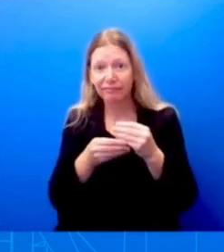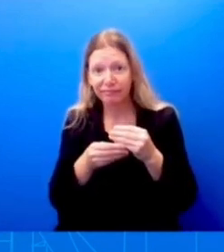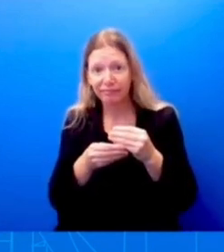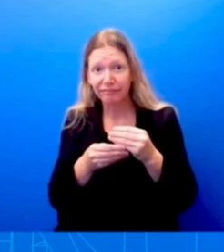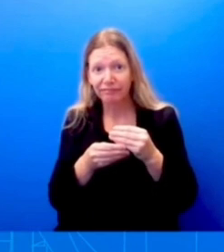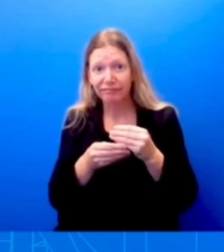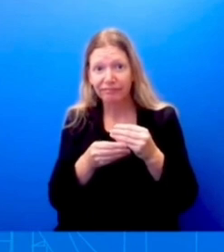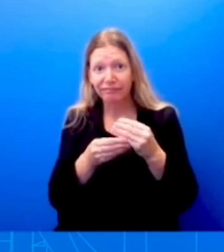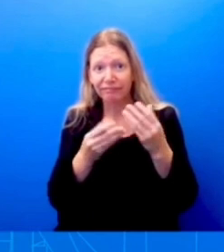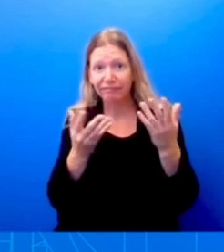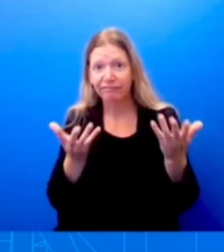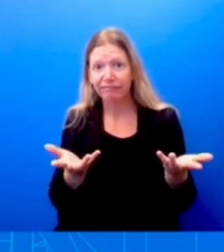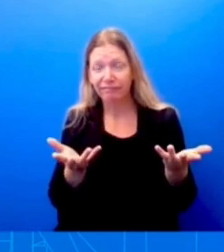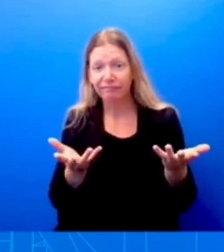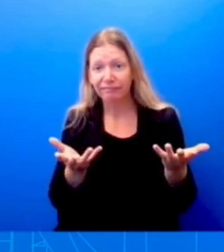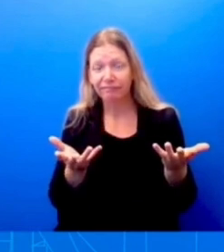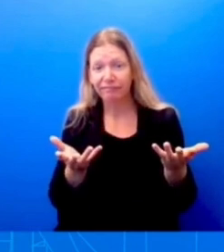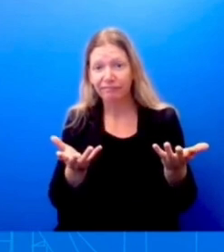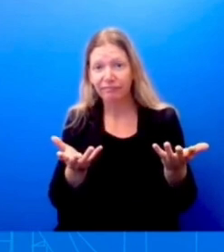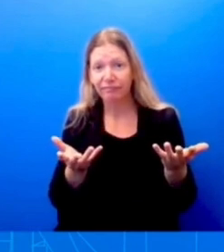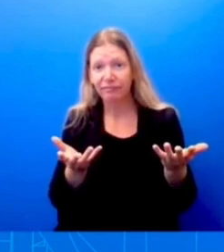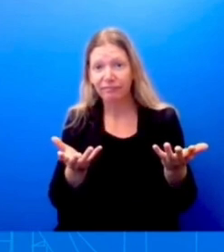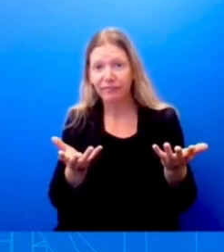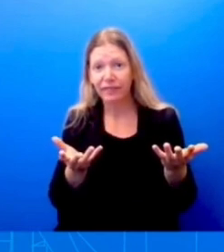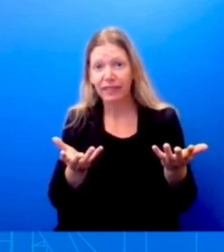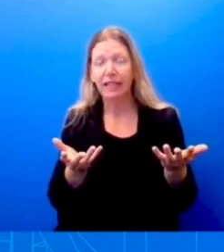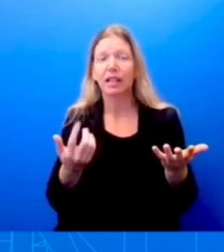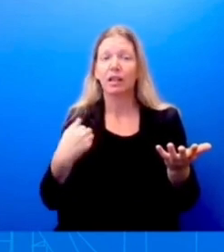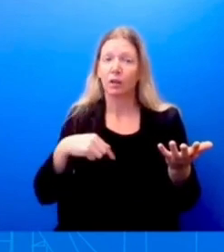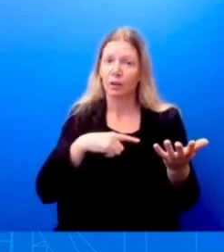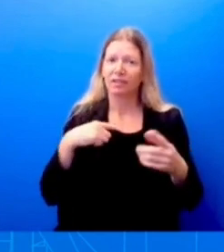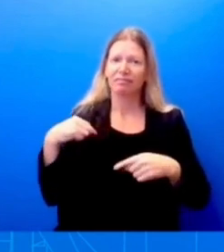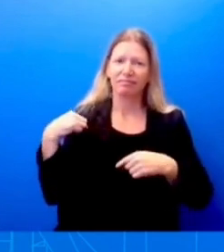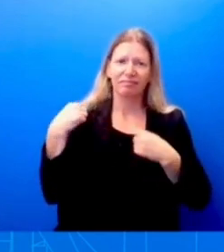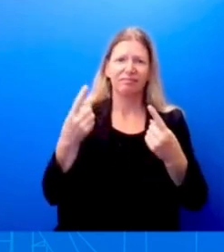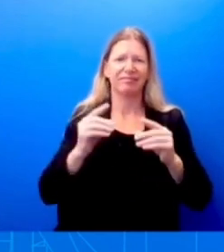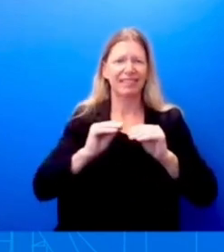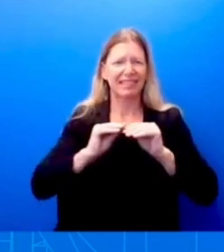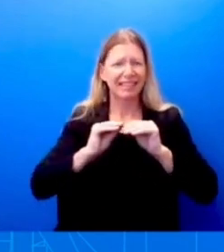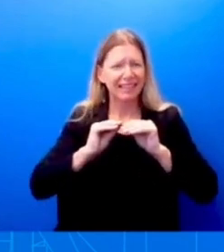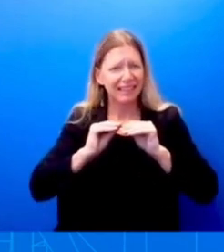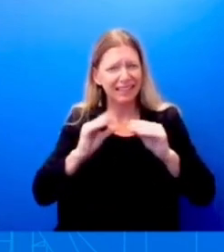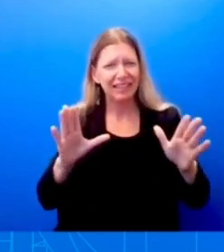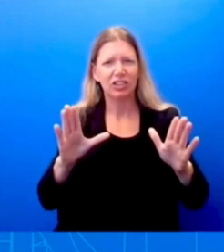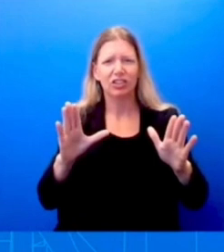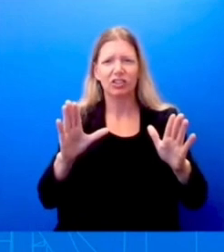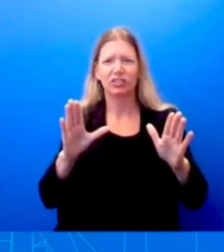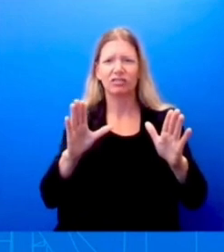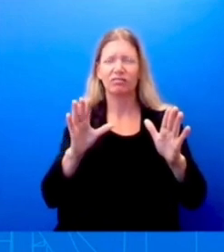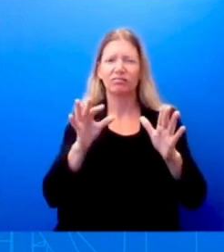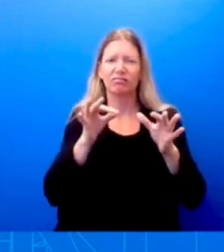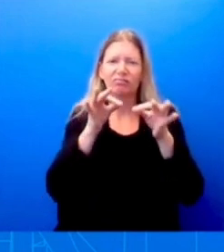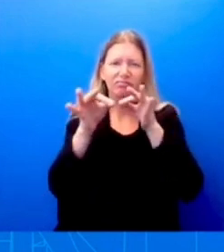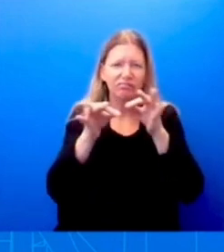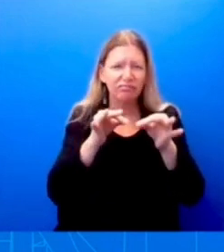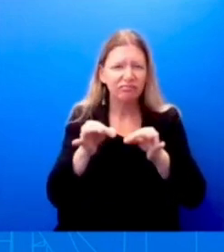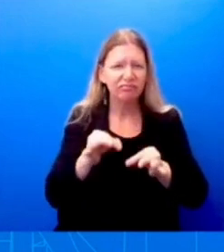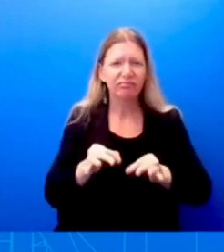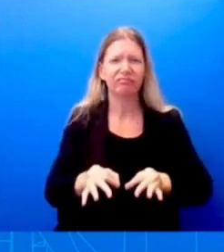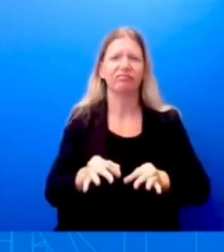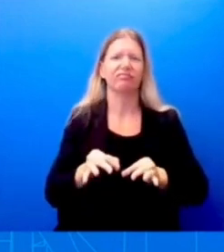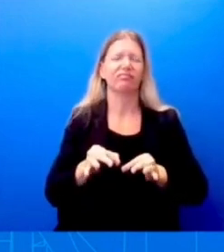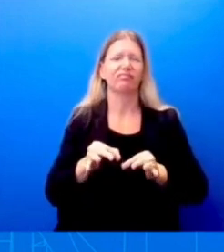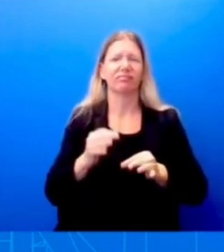and we have been very clear in, um, laying out, uh, our concerns, uh, such as girls education, uh,